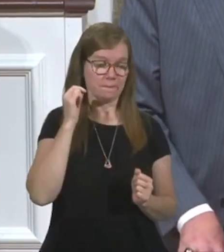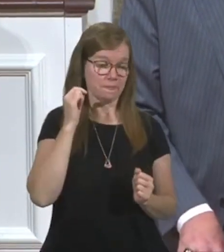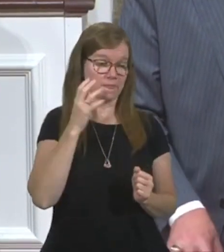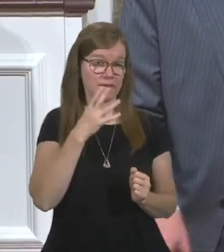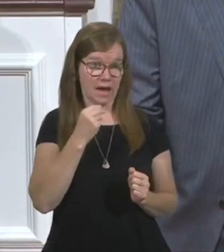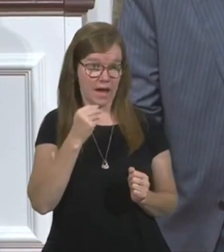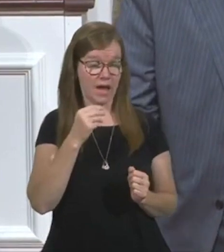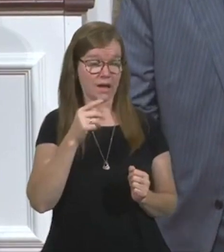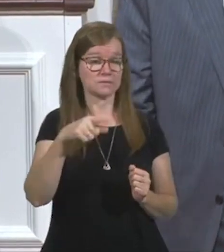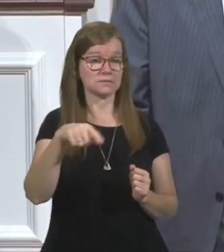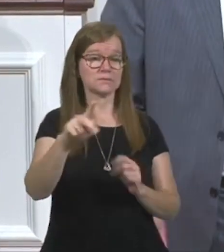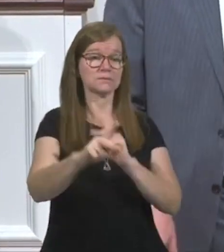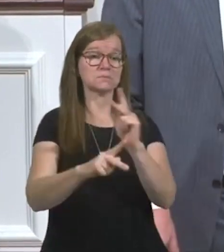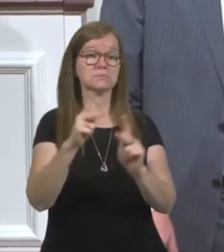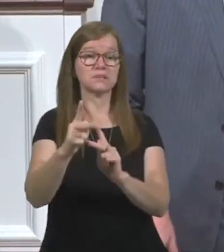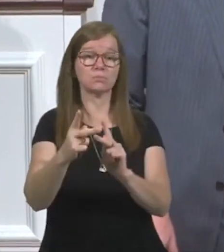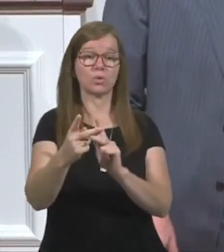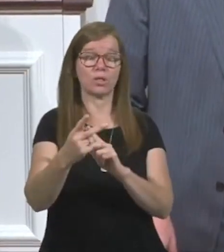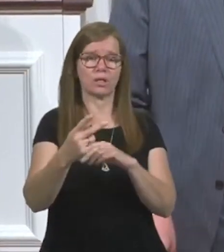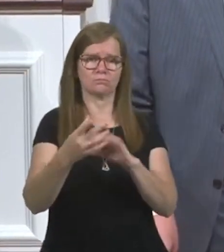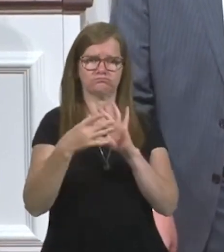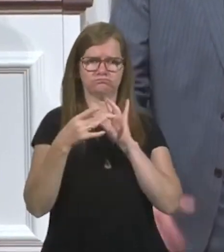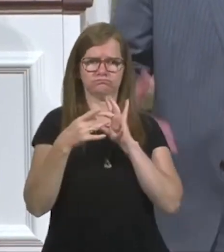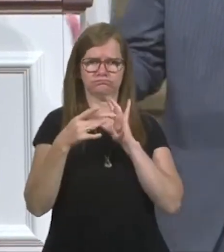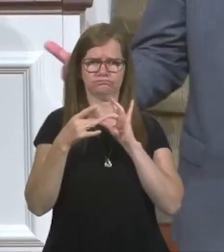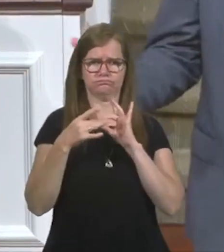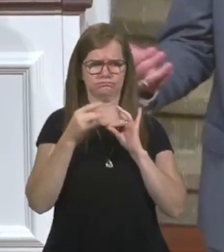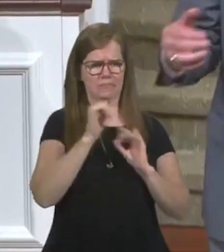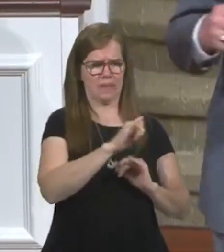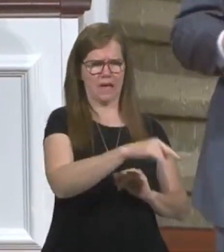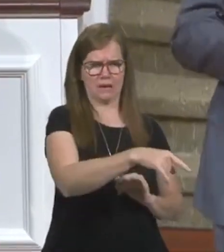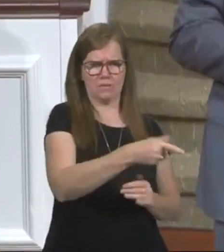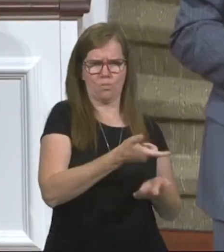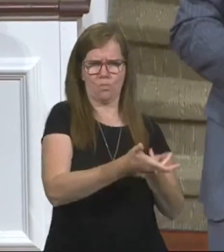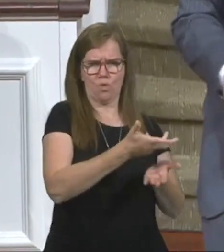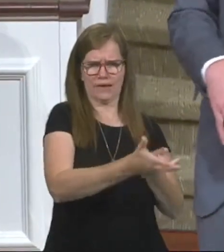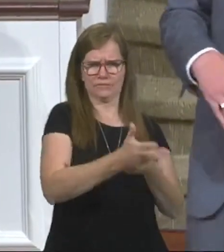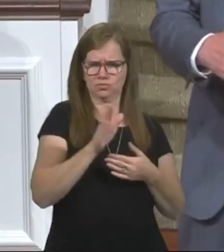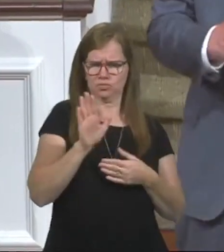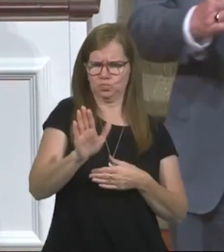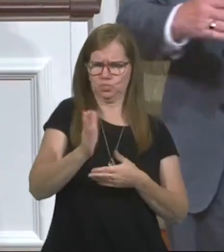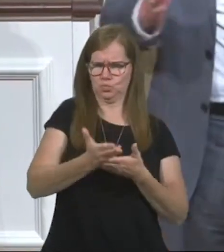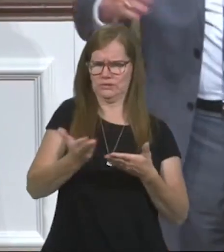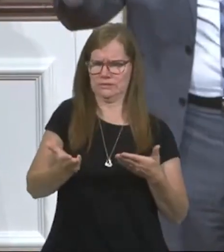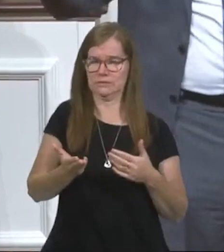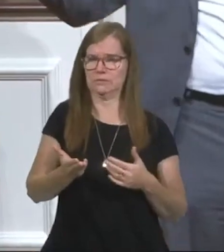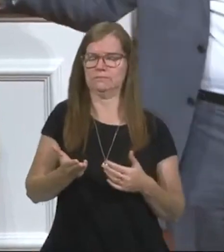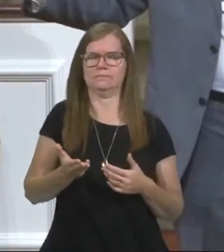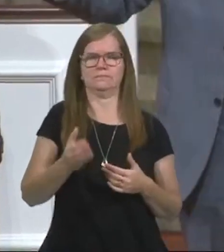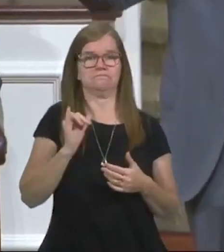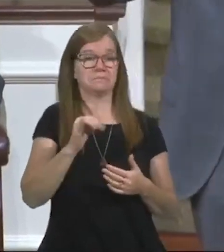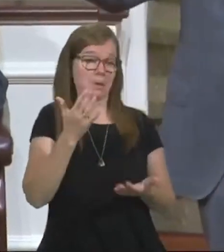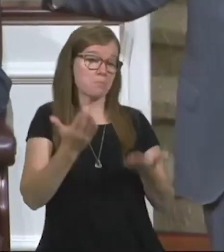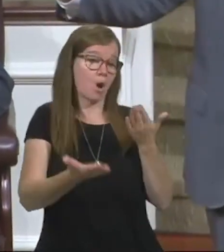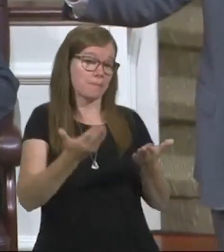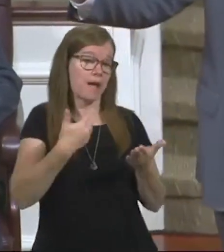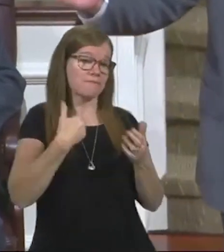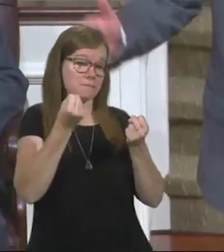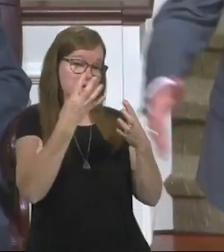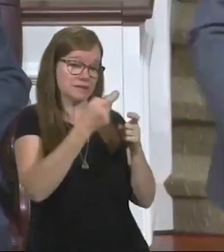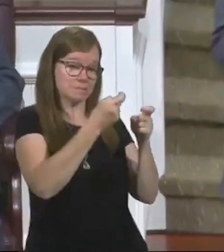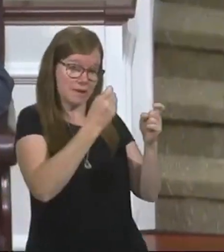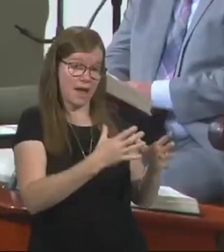was accusing to him that he had wasted his goods. So there's a man who's very wealthy and he has probably multiple stewards or